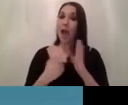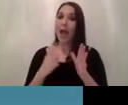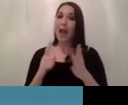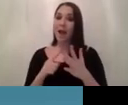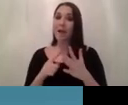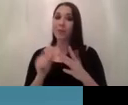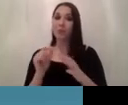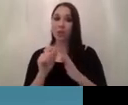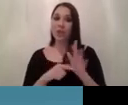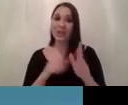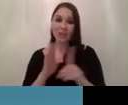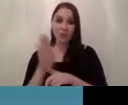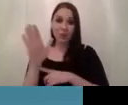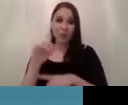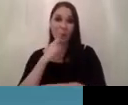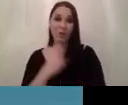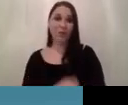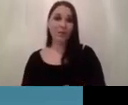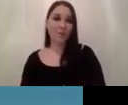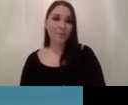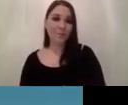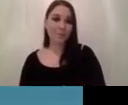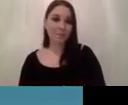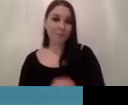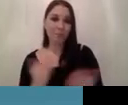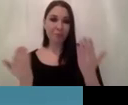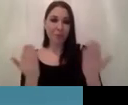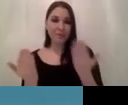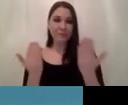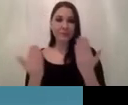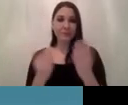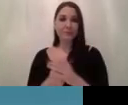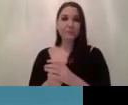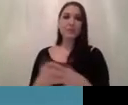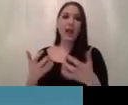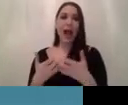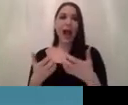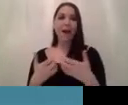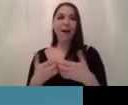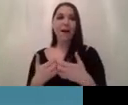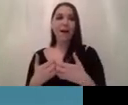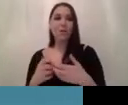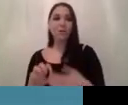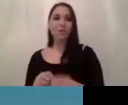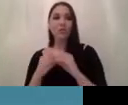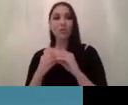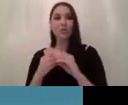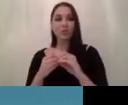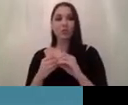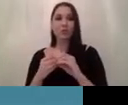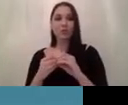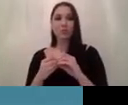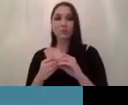conducted in the future now drawing the parallel again to frederick taylor and how he basically drew the the guard rails and